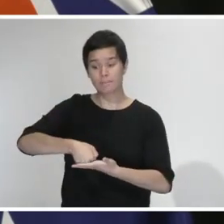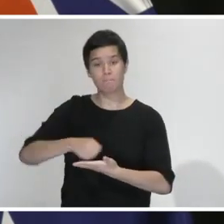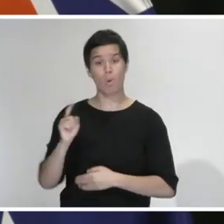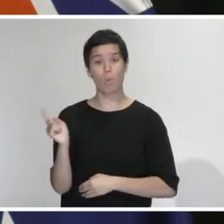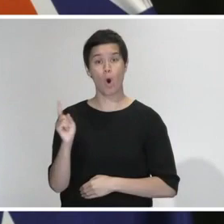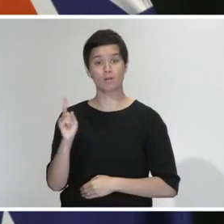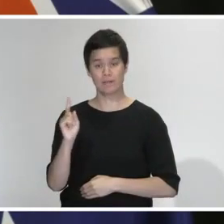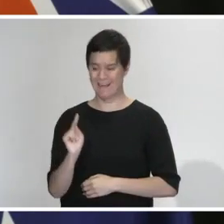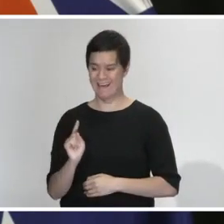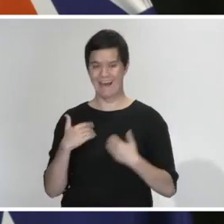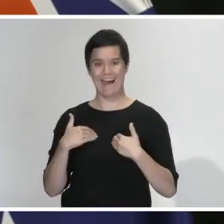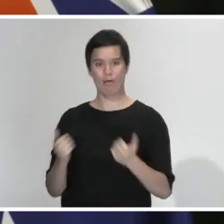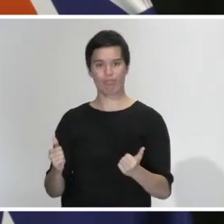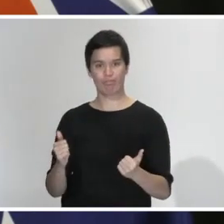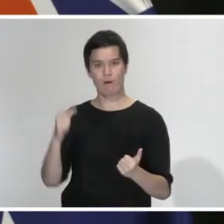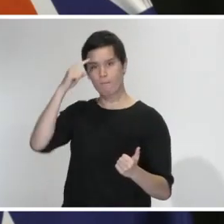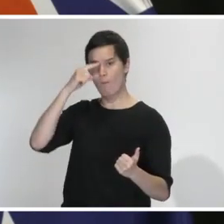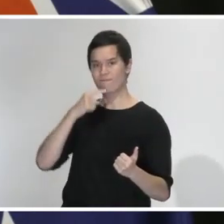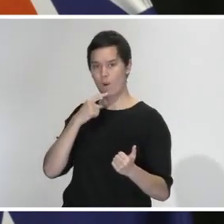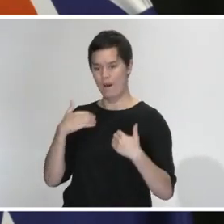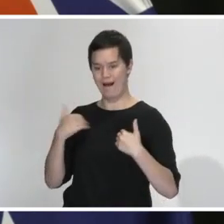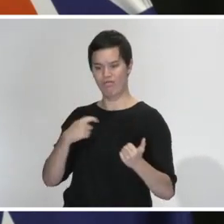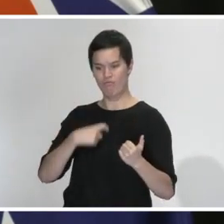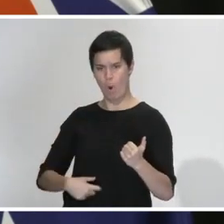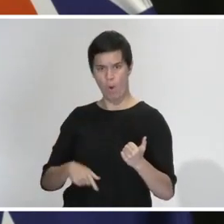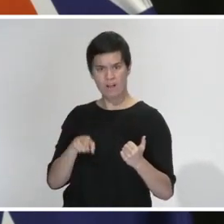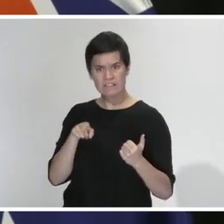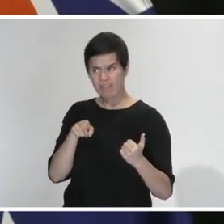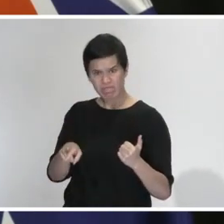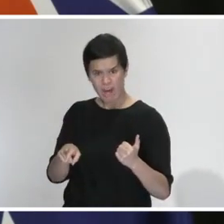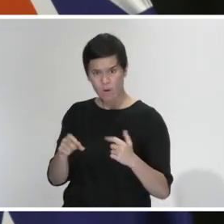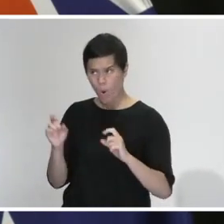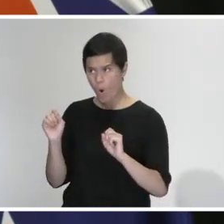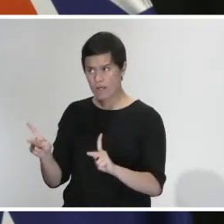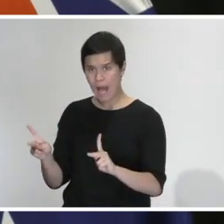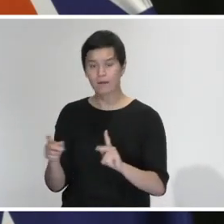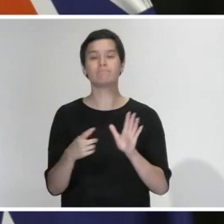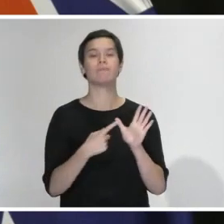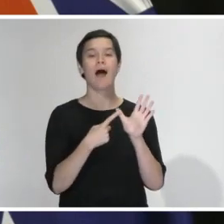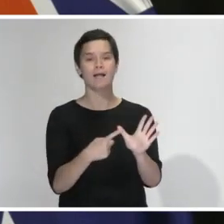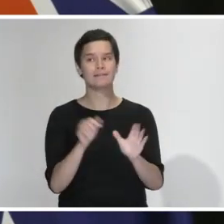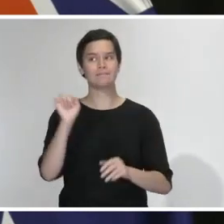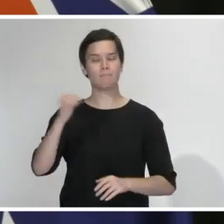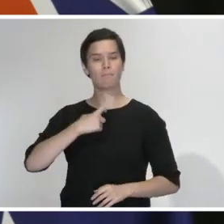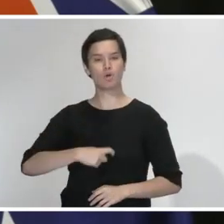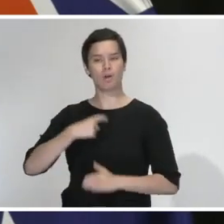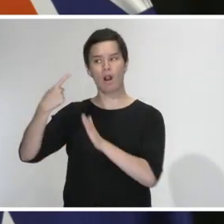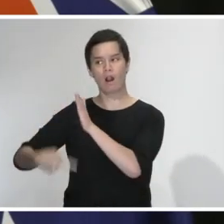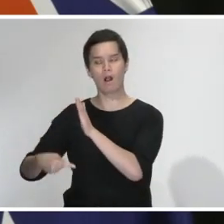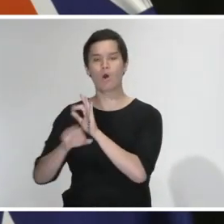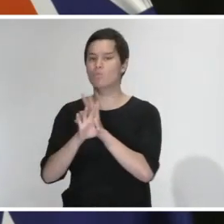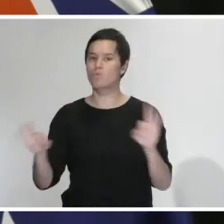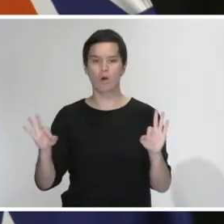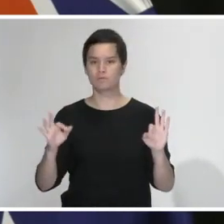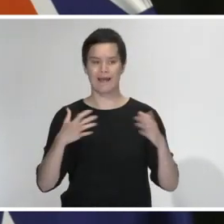personal price for this, but I'm determined that our health system will not. Do you cover? lost loved ones and haven't been able to give them proper send